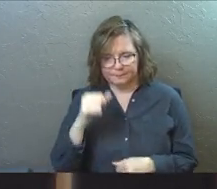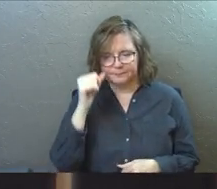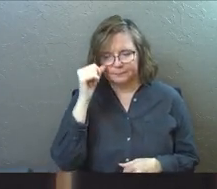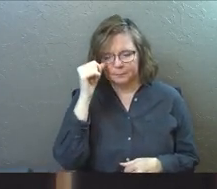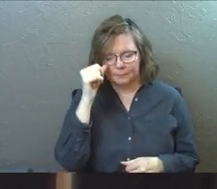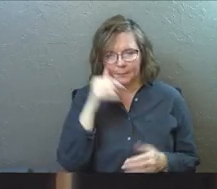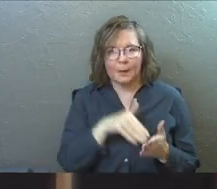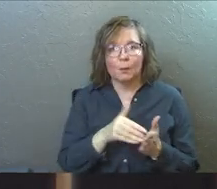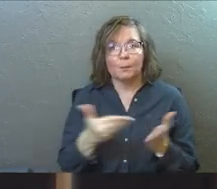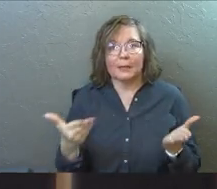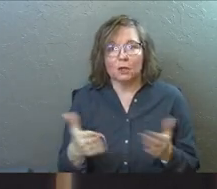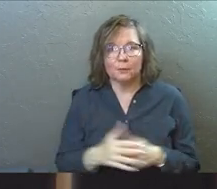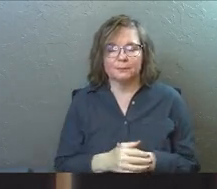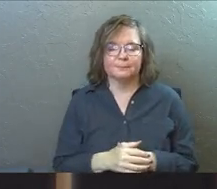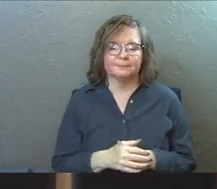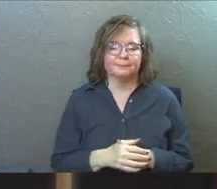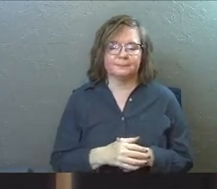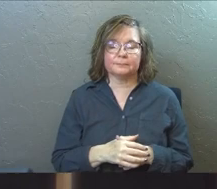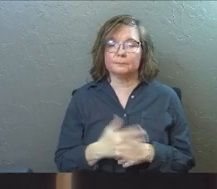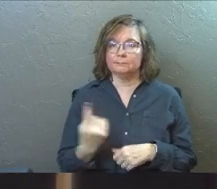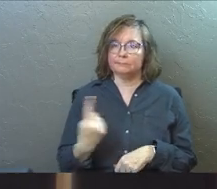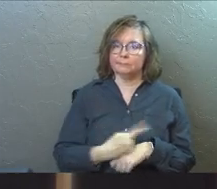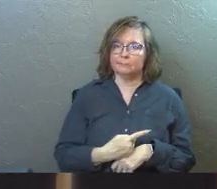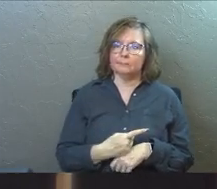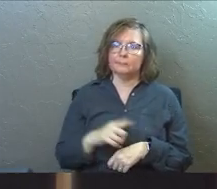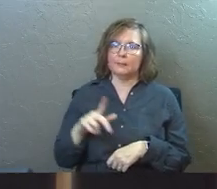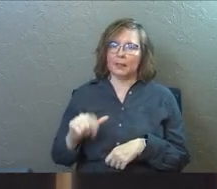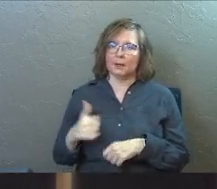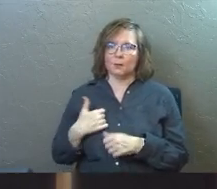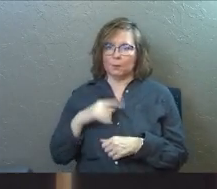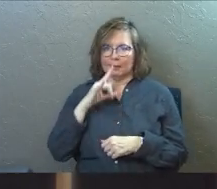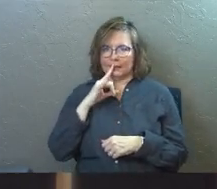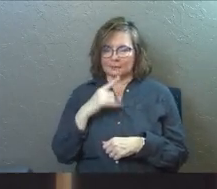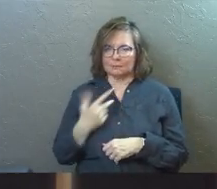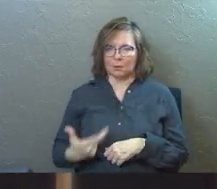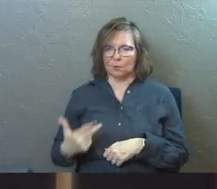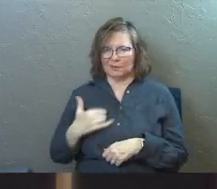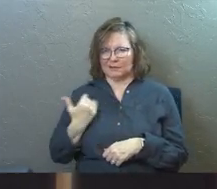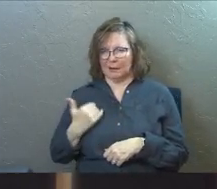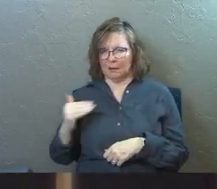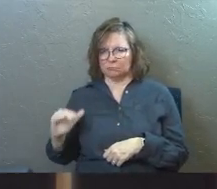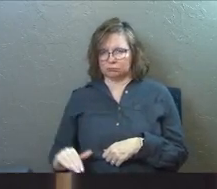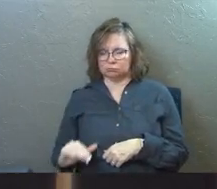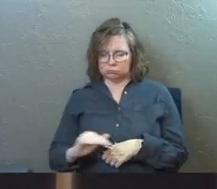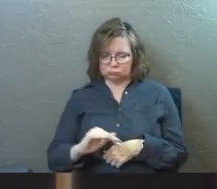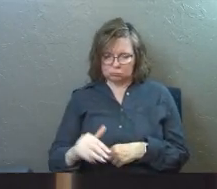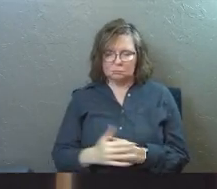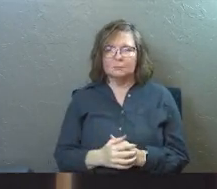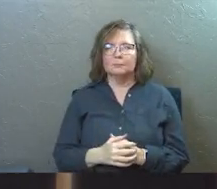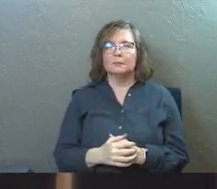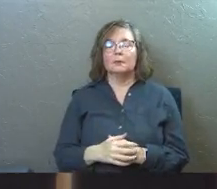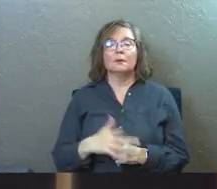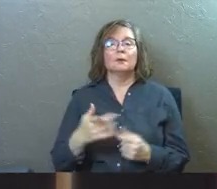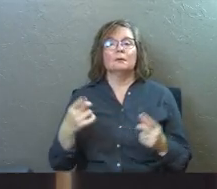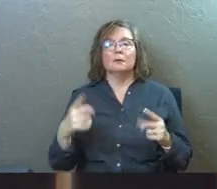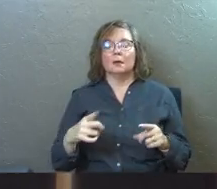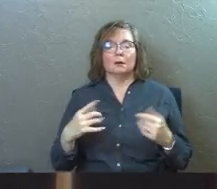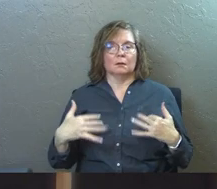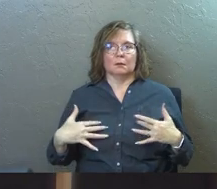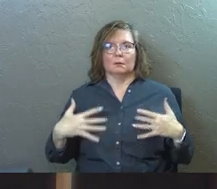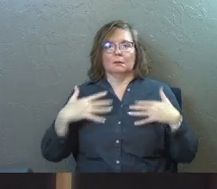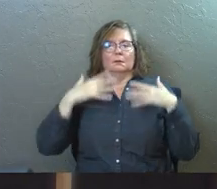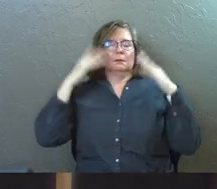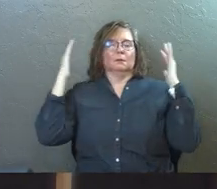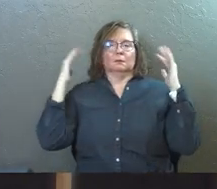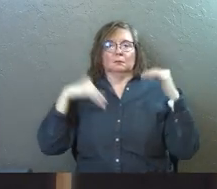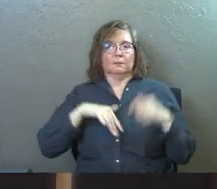but I'll repeat it here. There was a day where she was with our little ones and it had gotten overwhelming